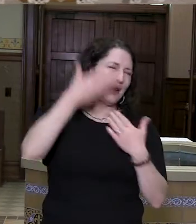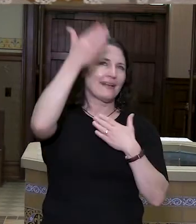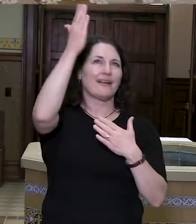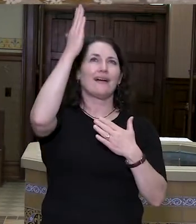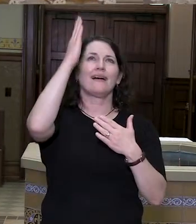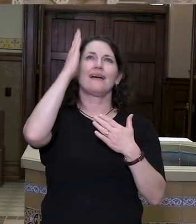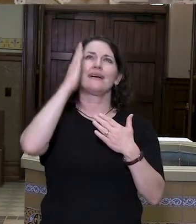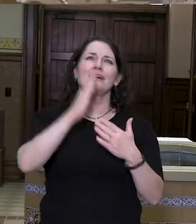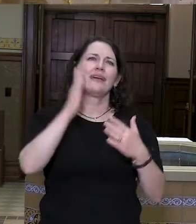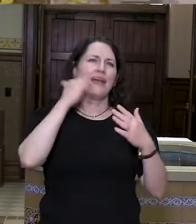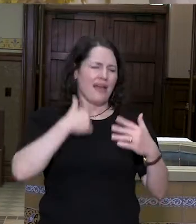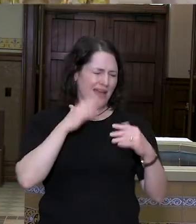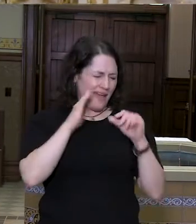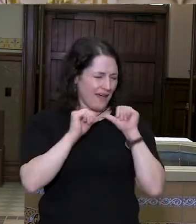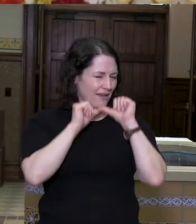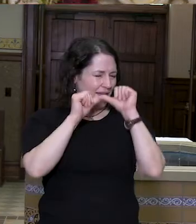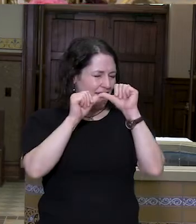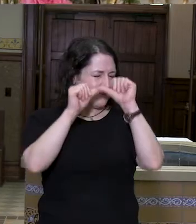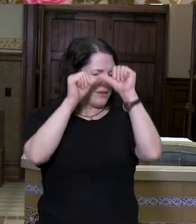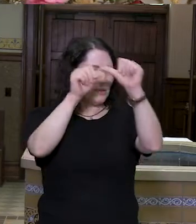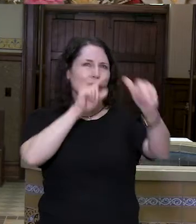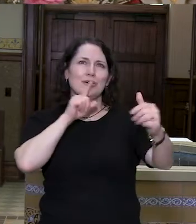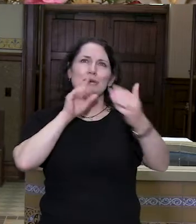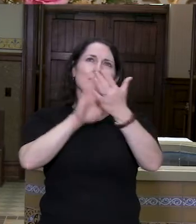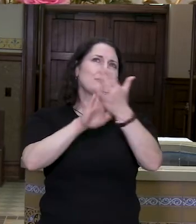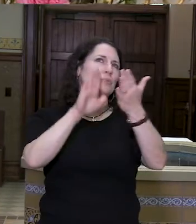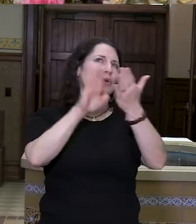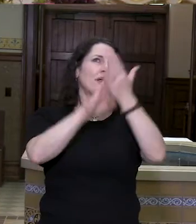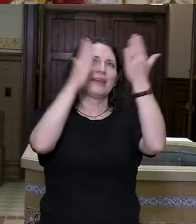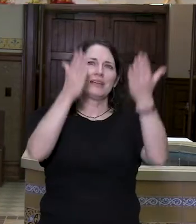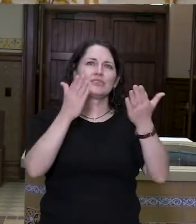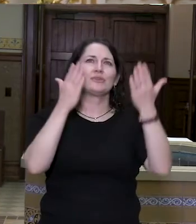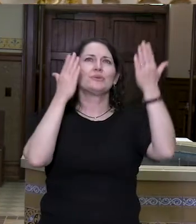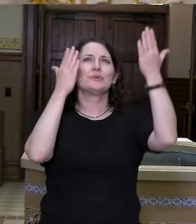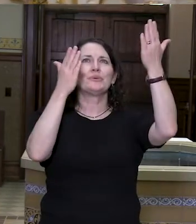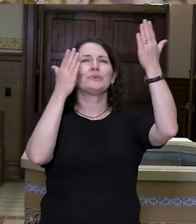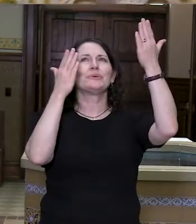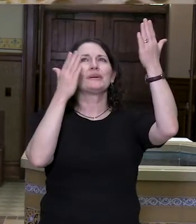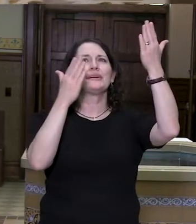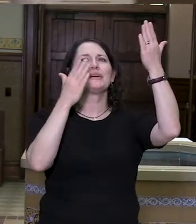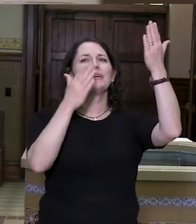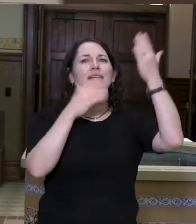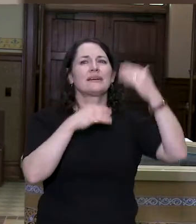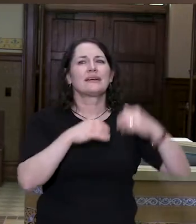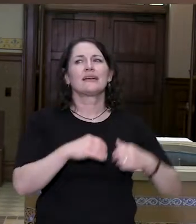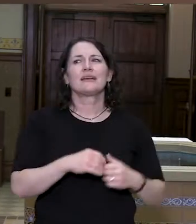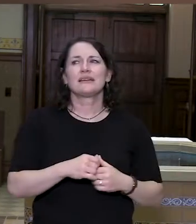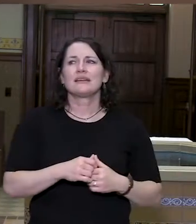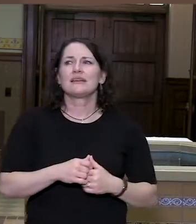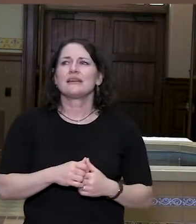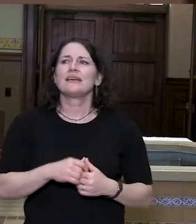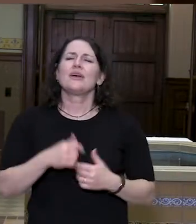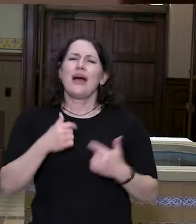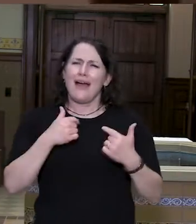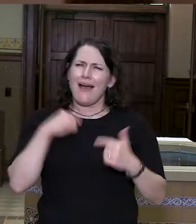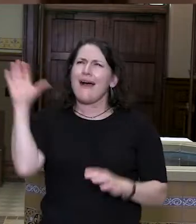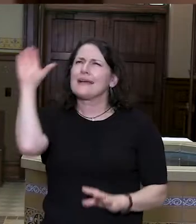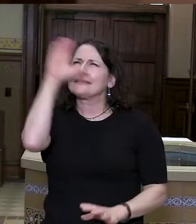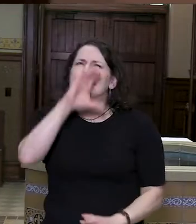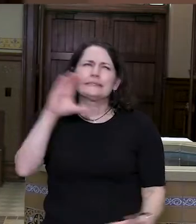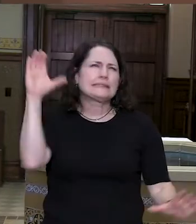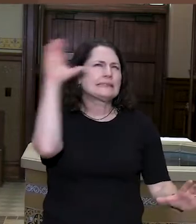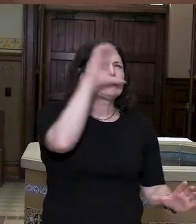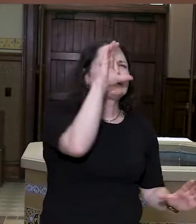God, and I will ever praise You. And I will seek You